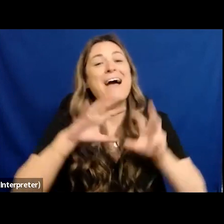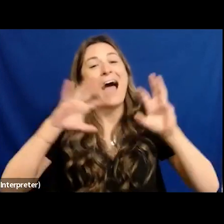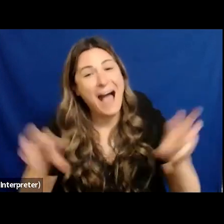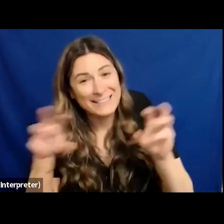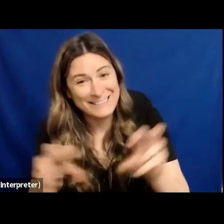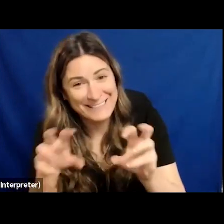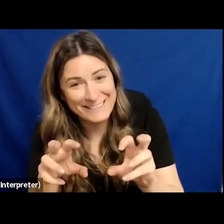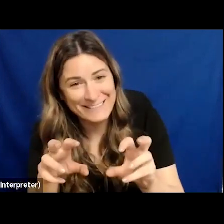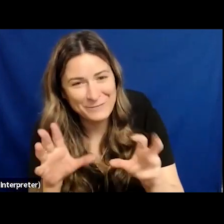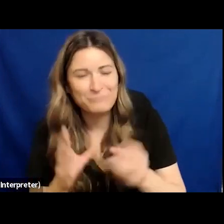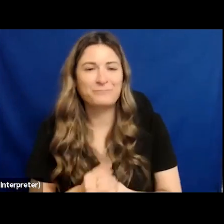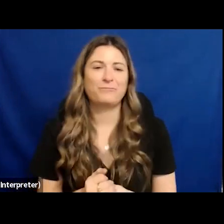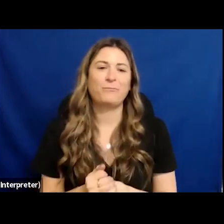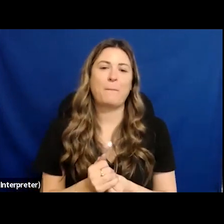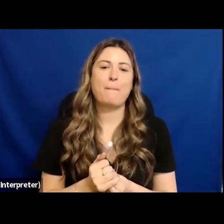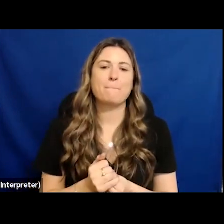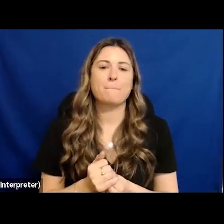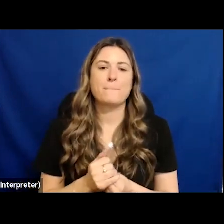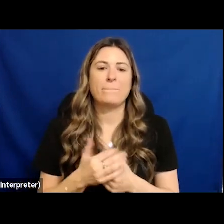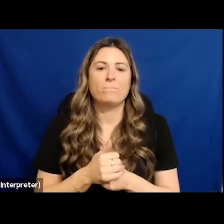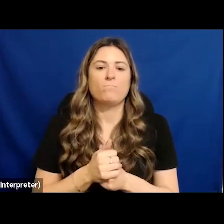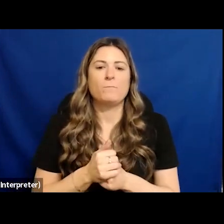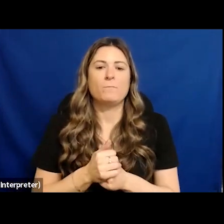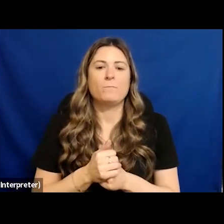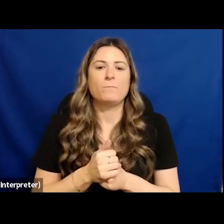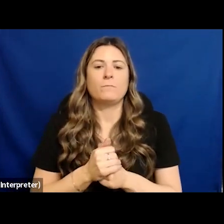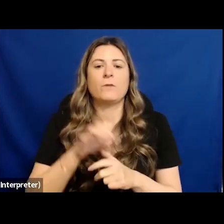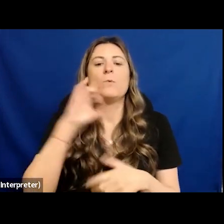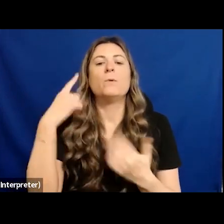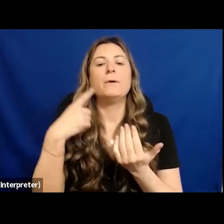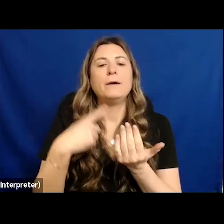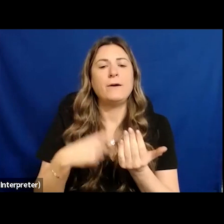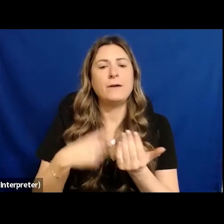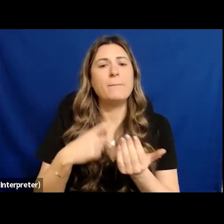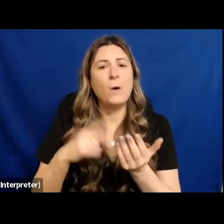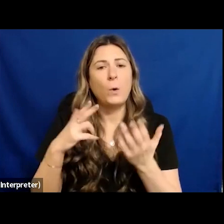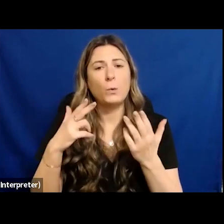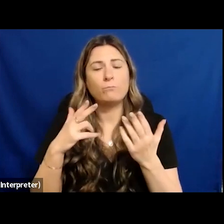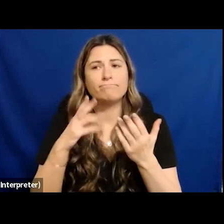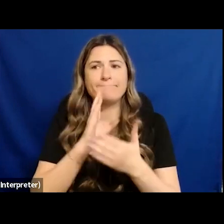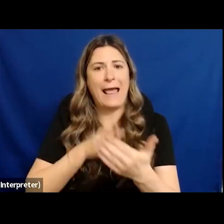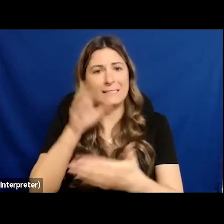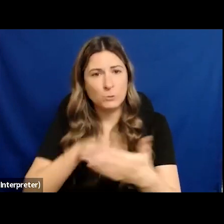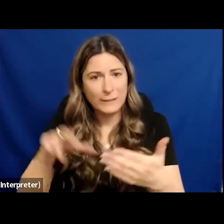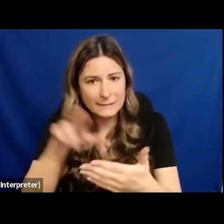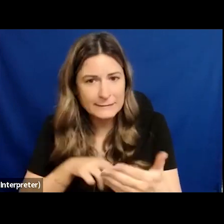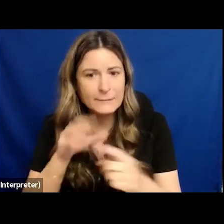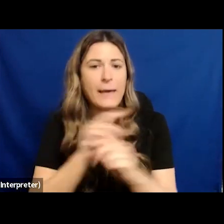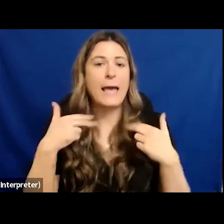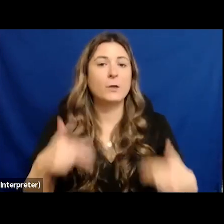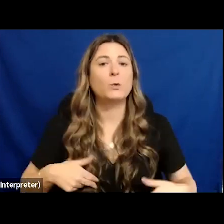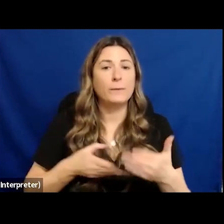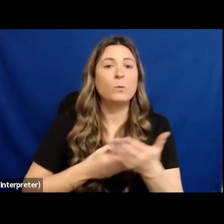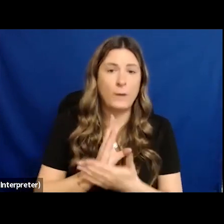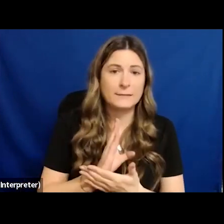But human rights also convey the notion that we carry responsibilities to uphold the rights of others. As allies,